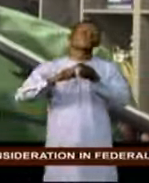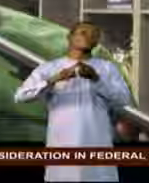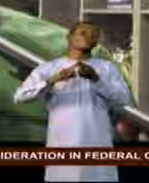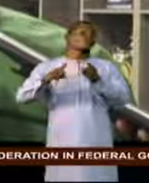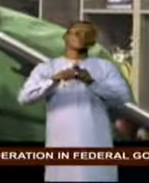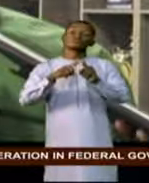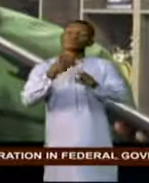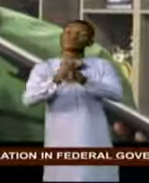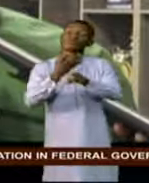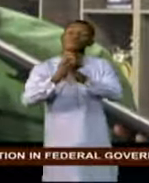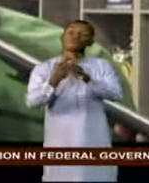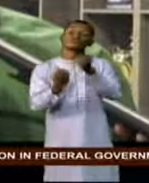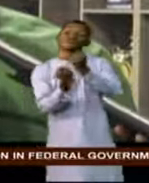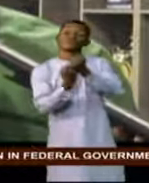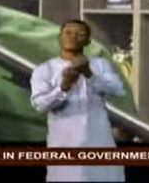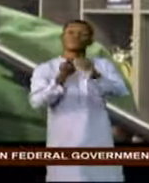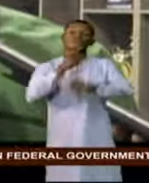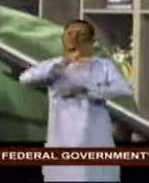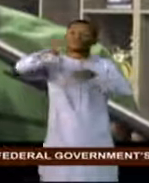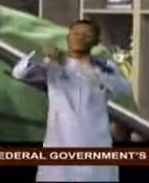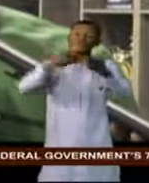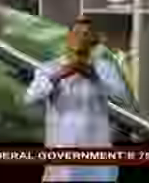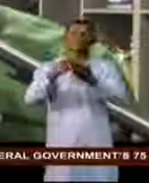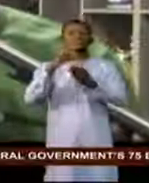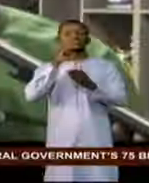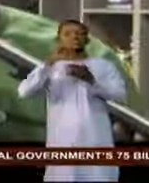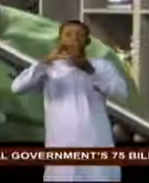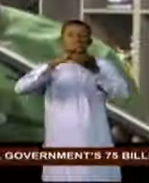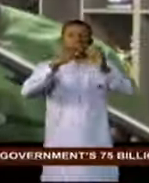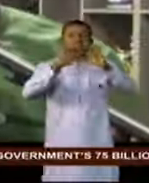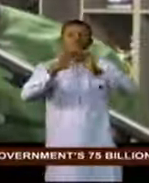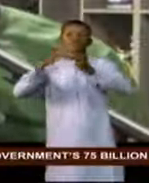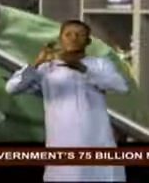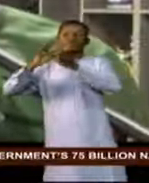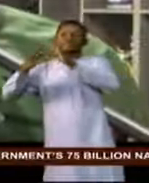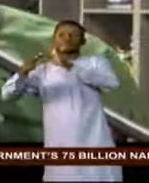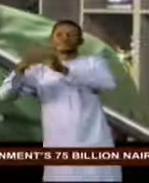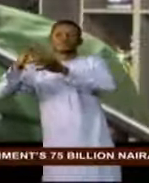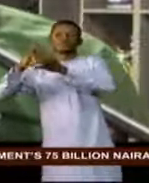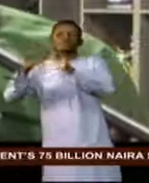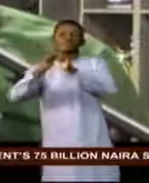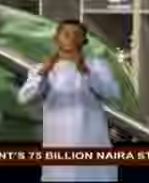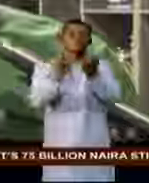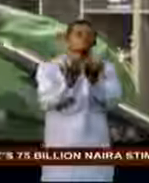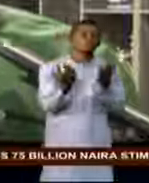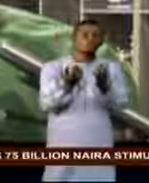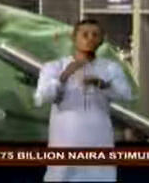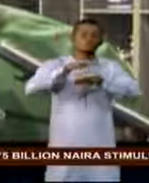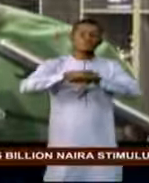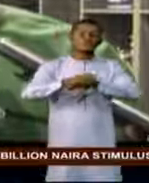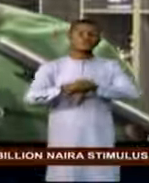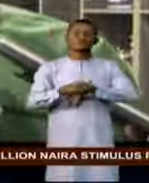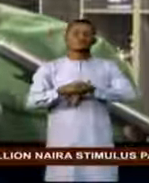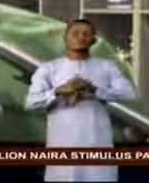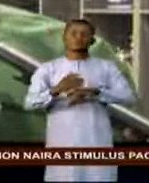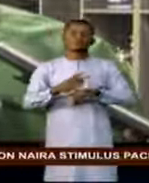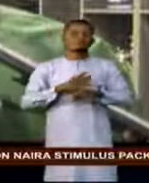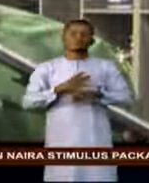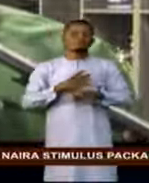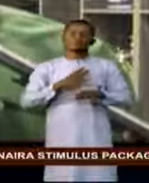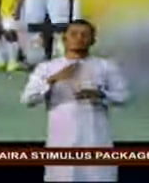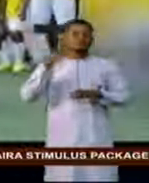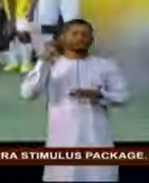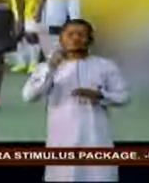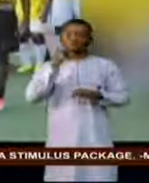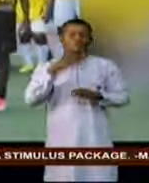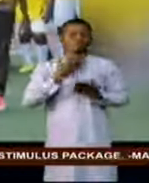access support for the entire Nigeria Olympic team. London was not a nice experience. It was not nice to come back with no